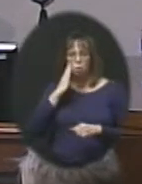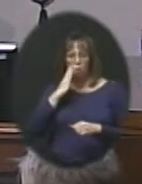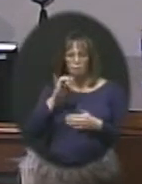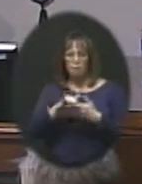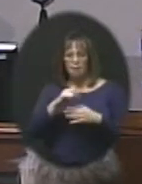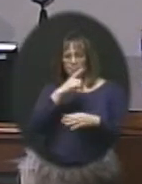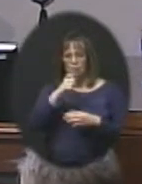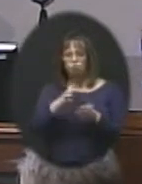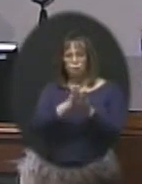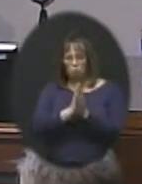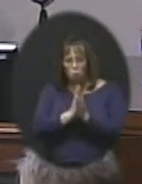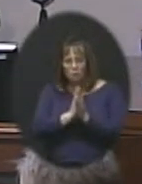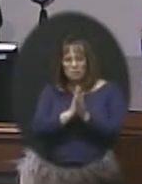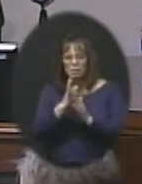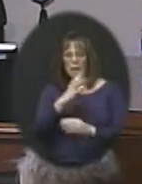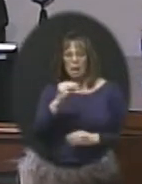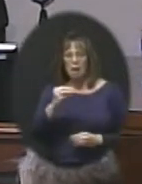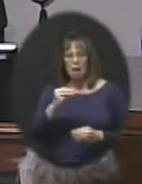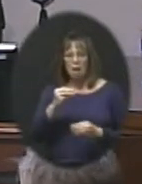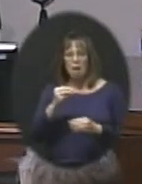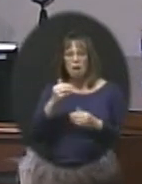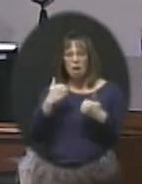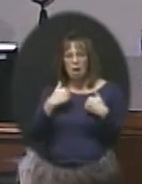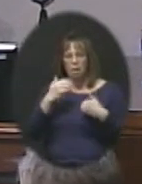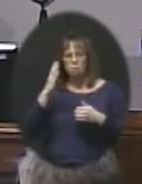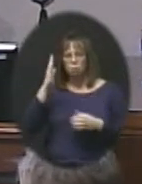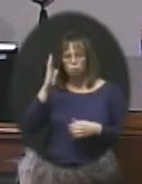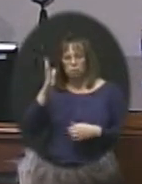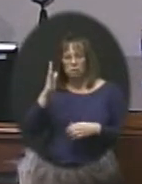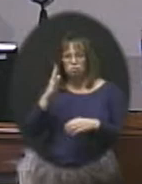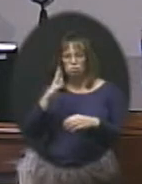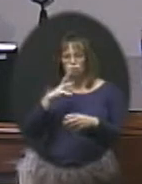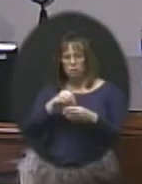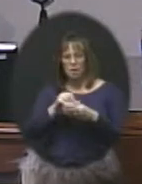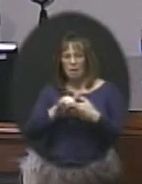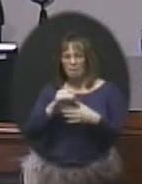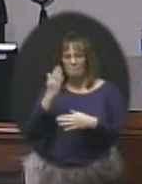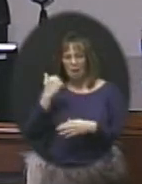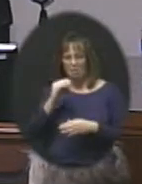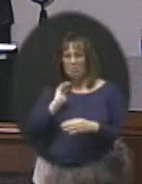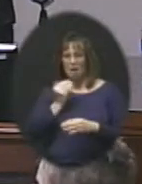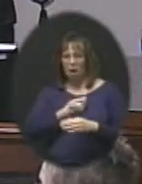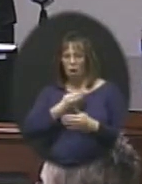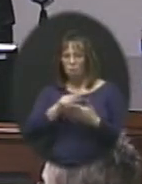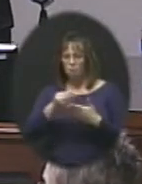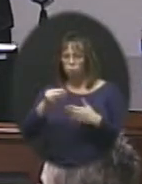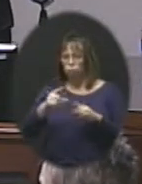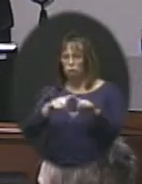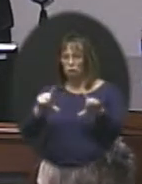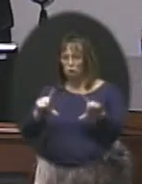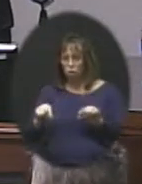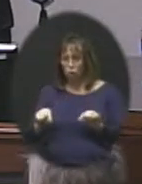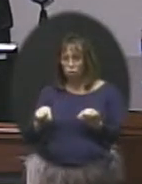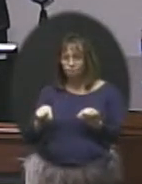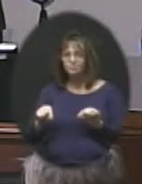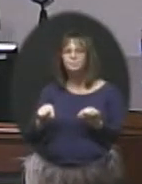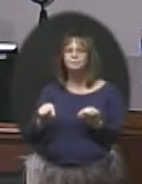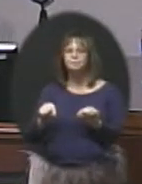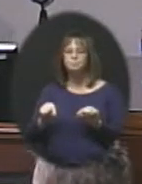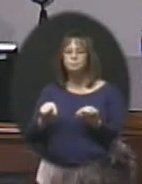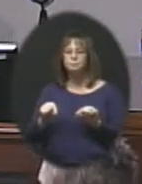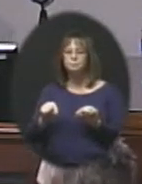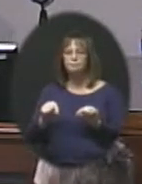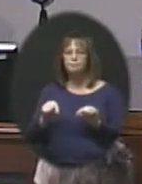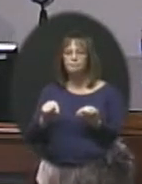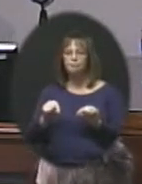you've requested and received presentations on this in the past, is our purchasing cards. And